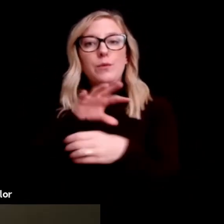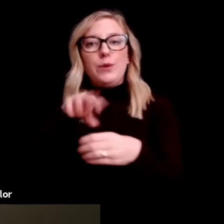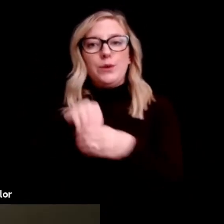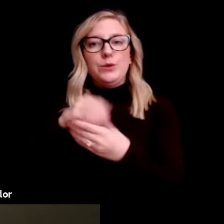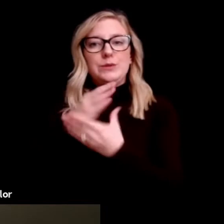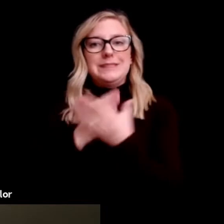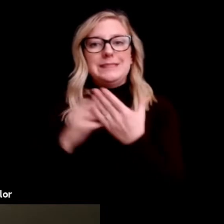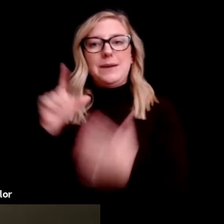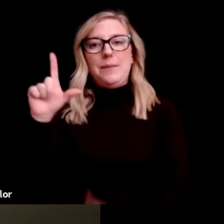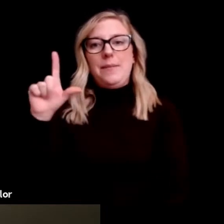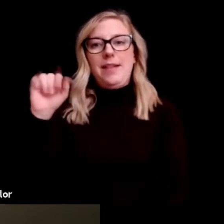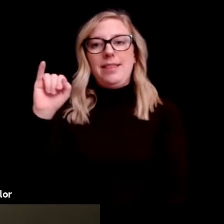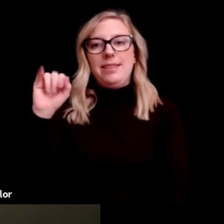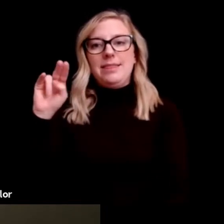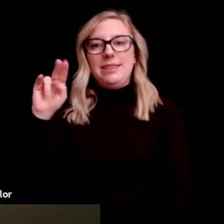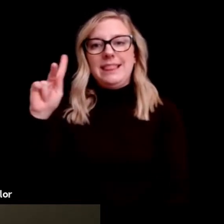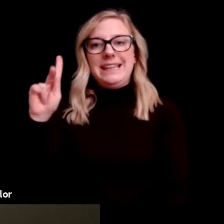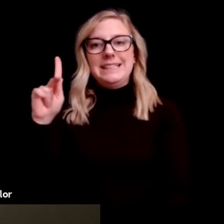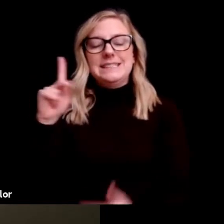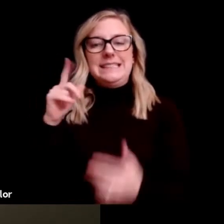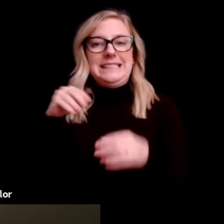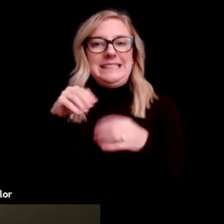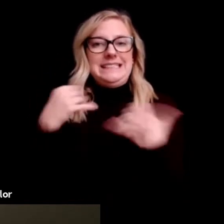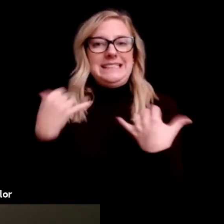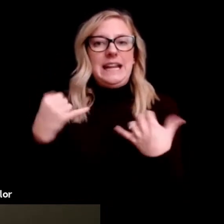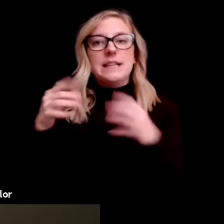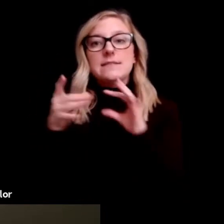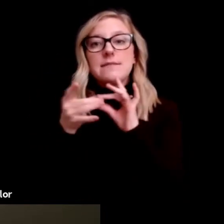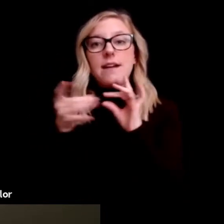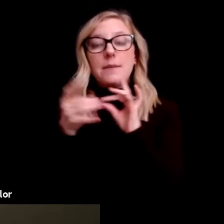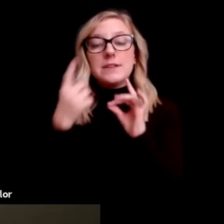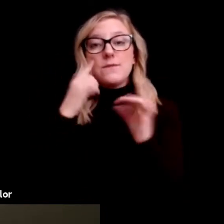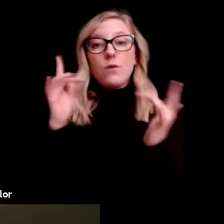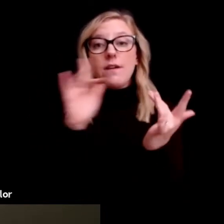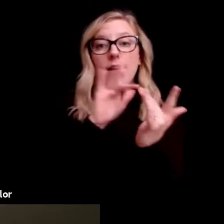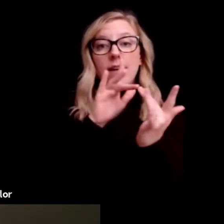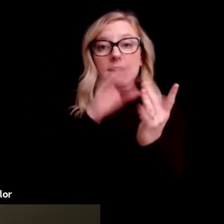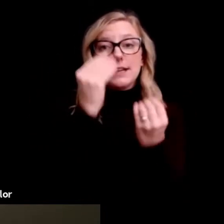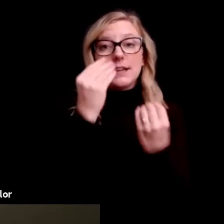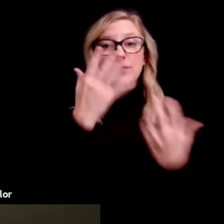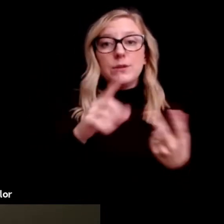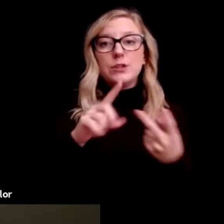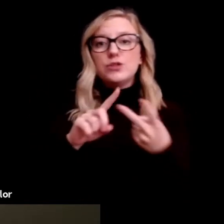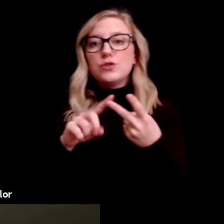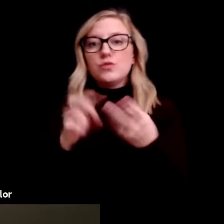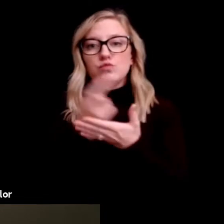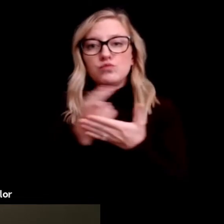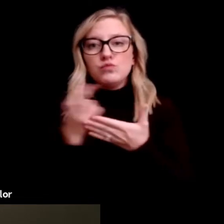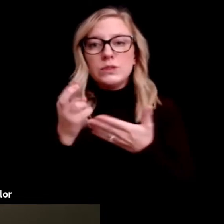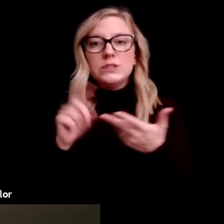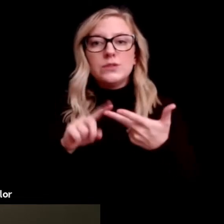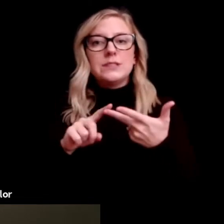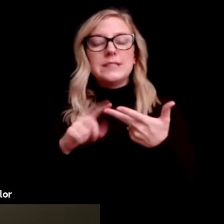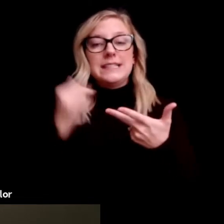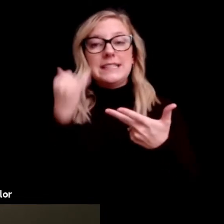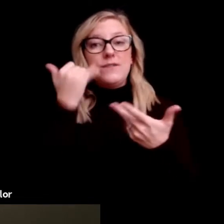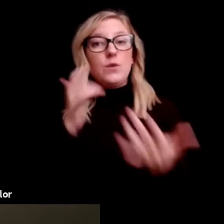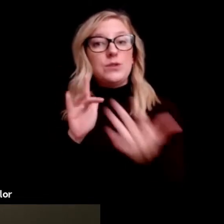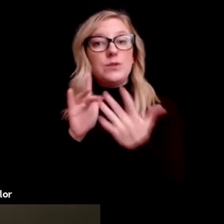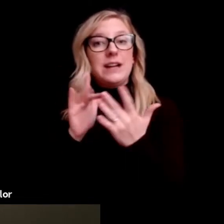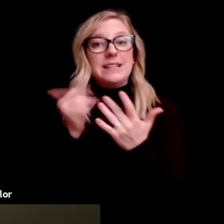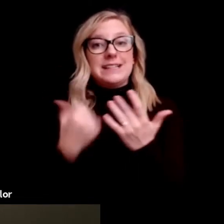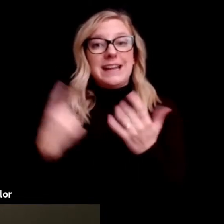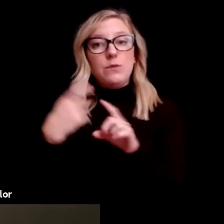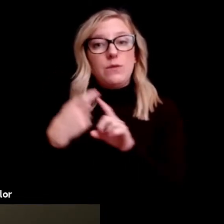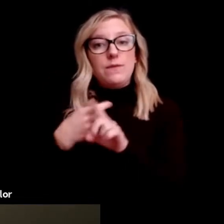resources in the comments of this video as well as contact information if you have questions for Paige or anyone at Mad Hatter Wellness.